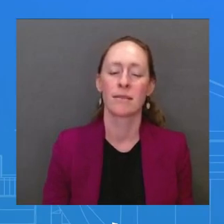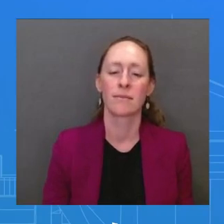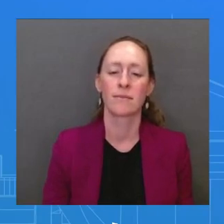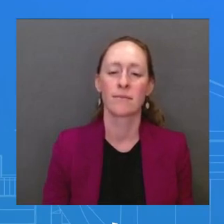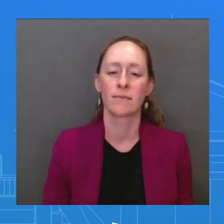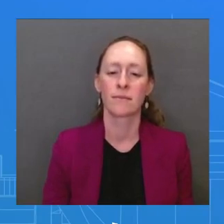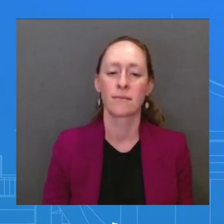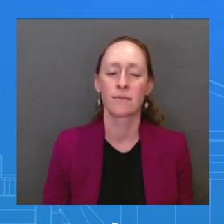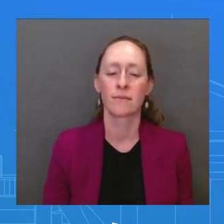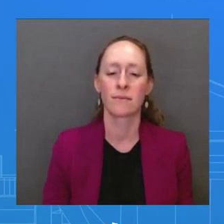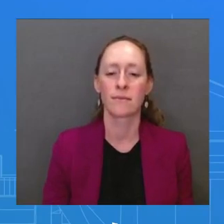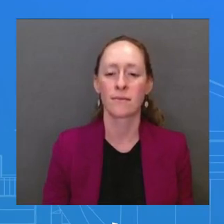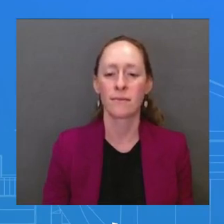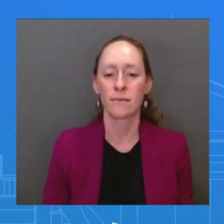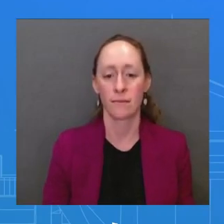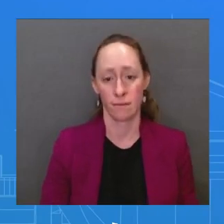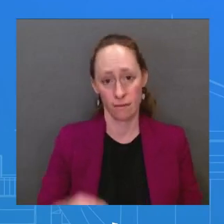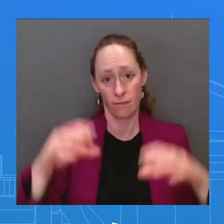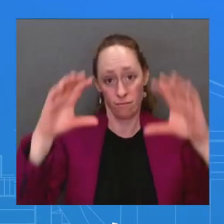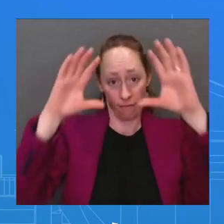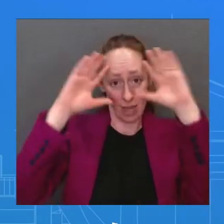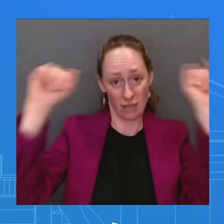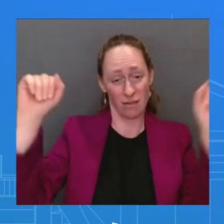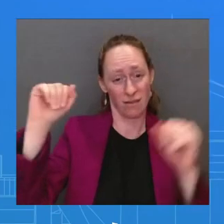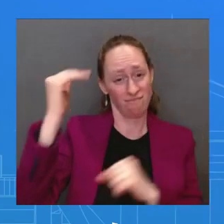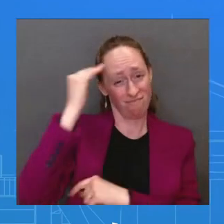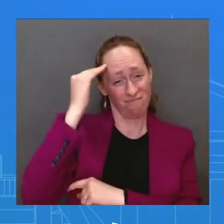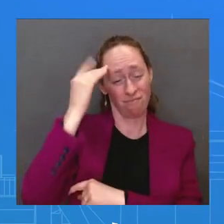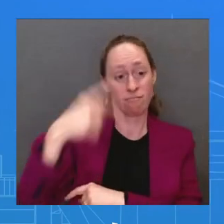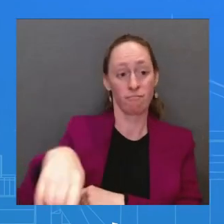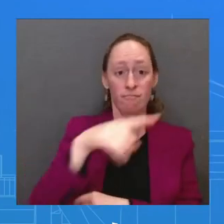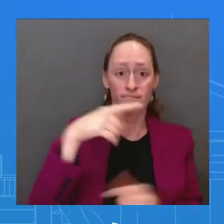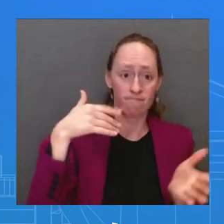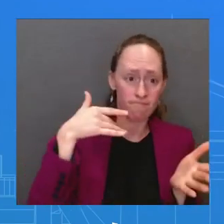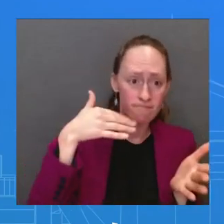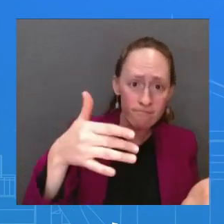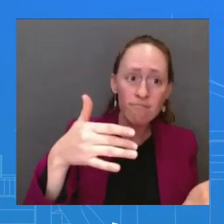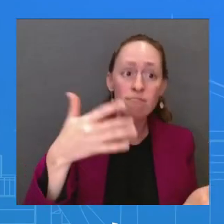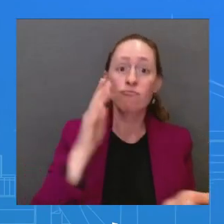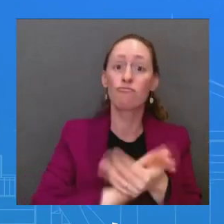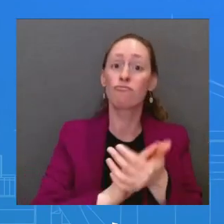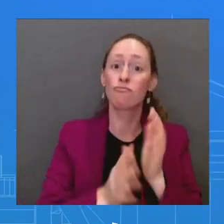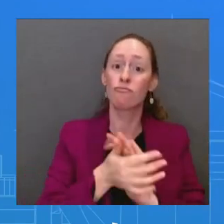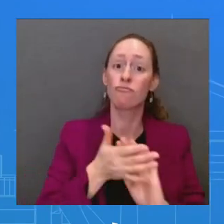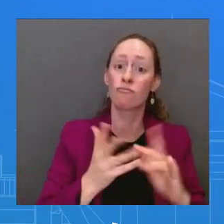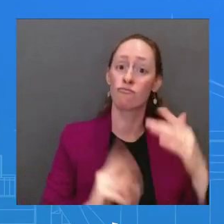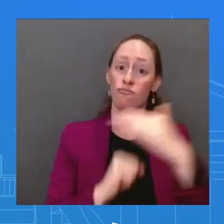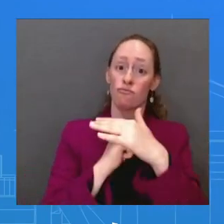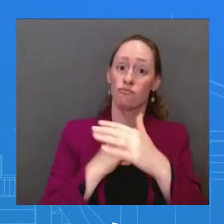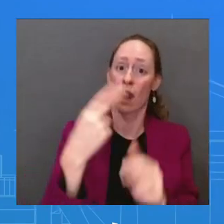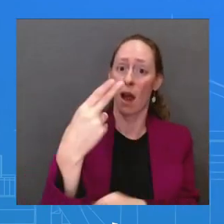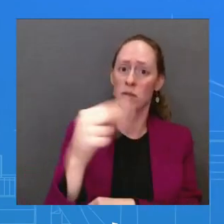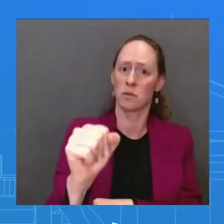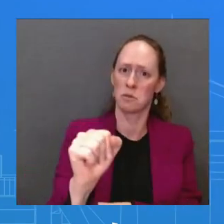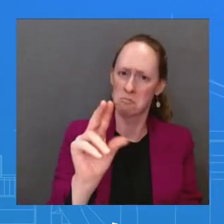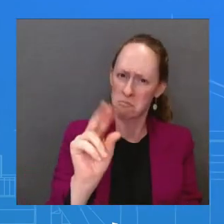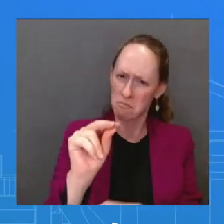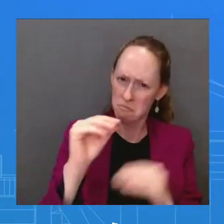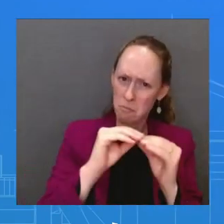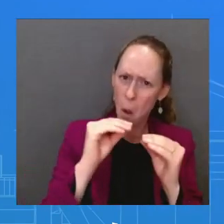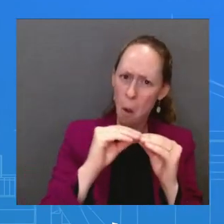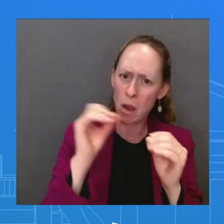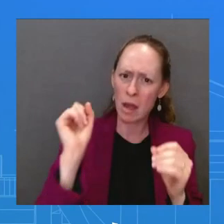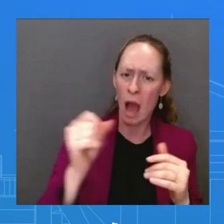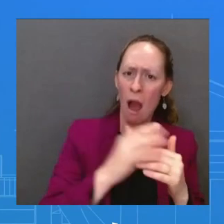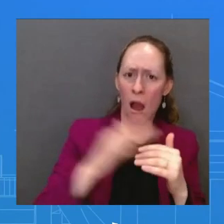opportunity, not leave borrowers stranded with debt they cannot afford. That's why from day one, the Biden-Harris administration has been working to